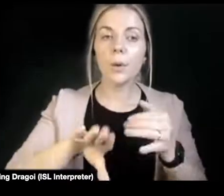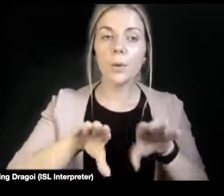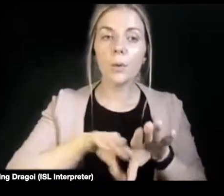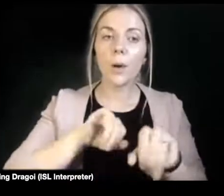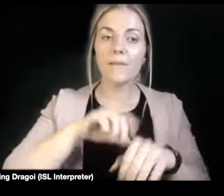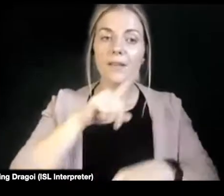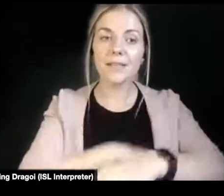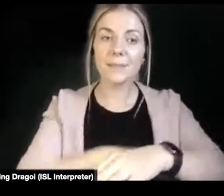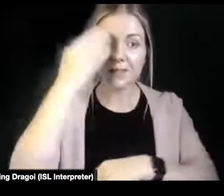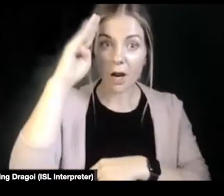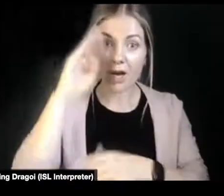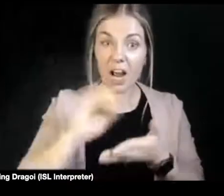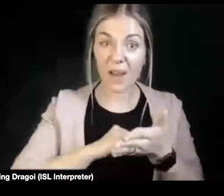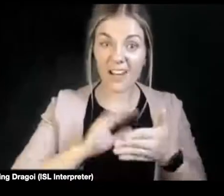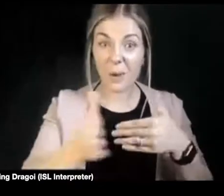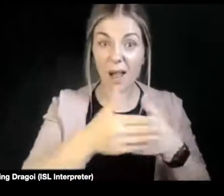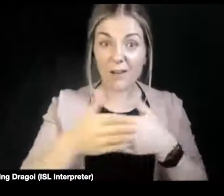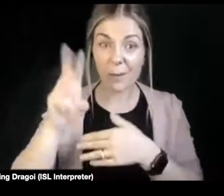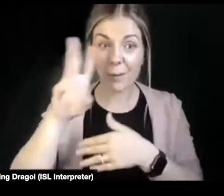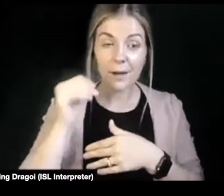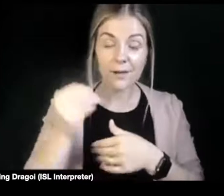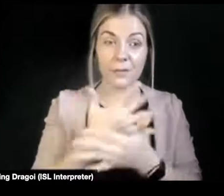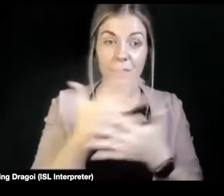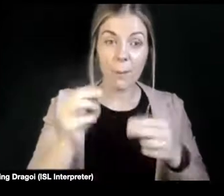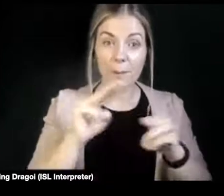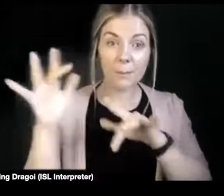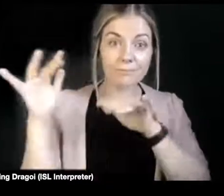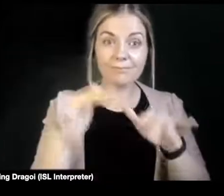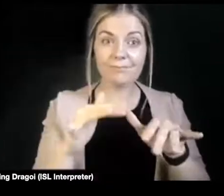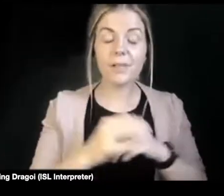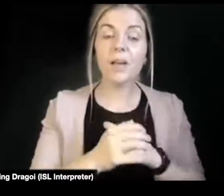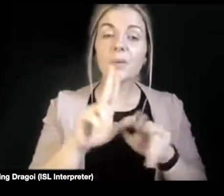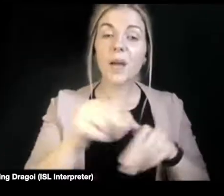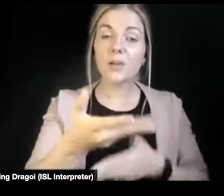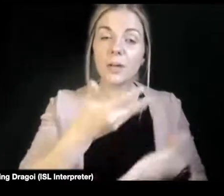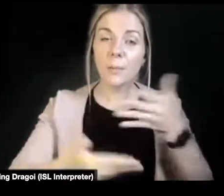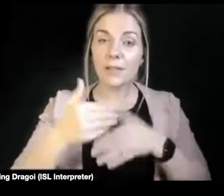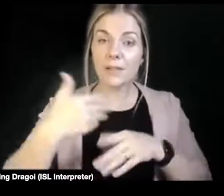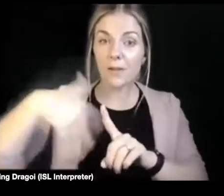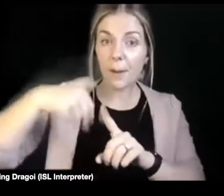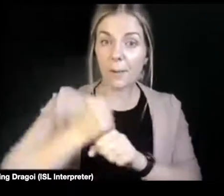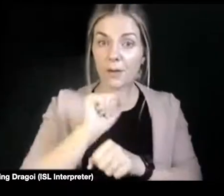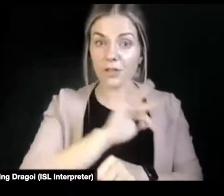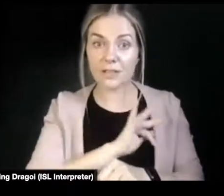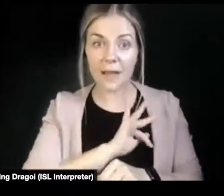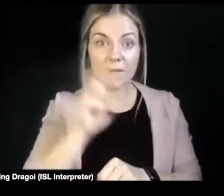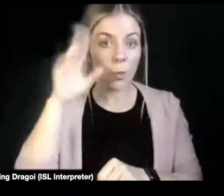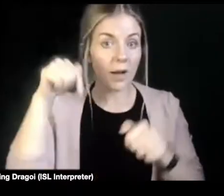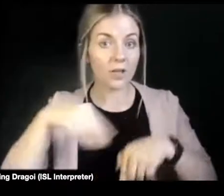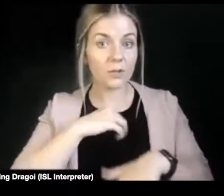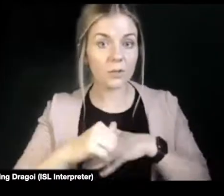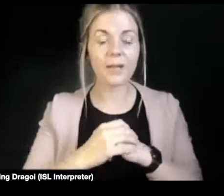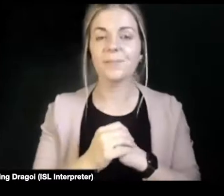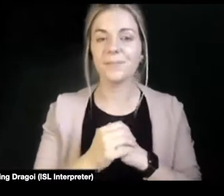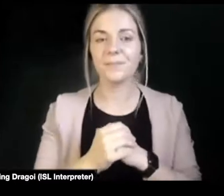we had these 400-a-day people. So, Celina, can you give a bit of background on yourself and what you're here to do? Sure.